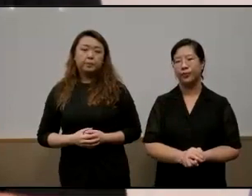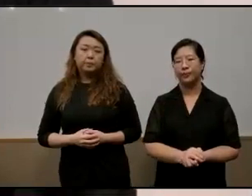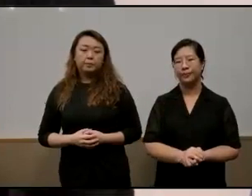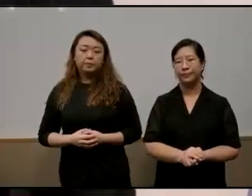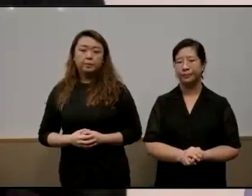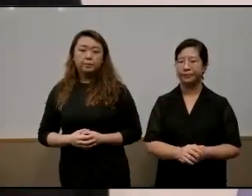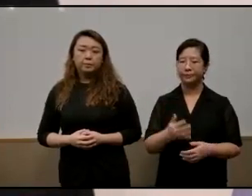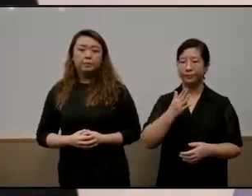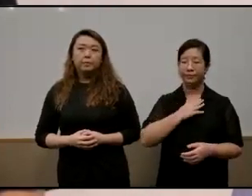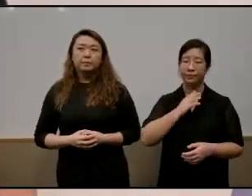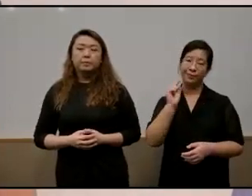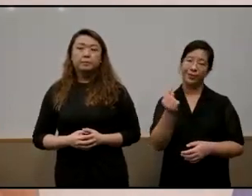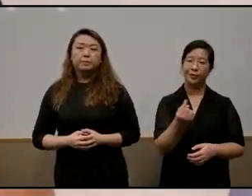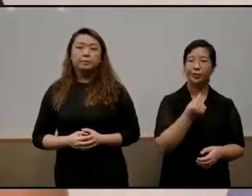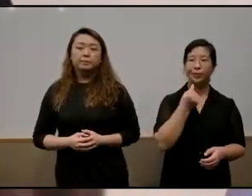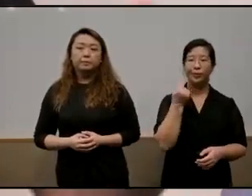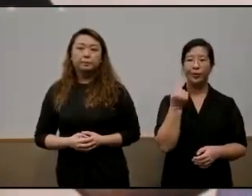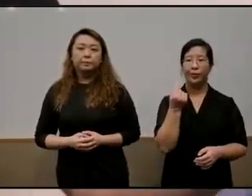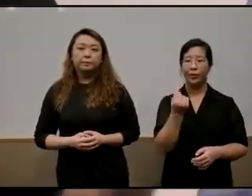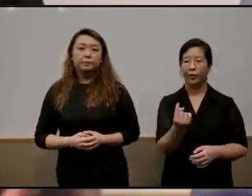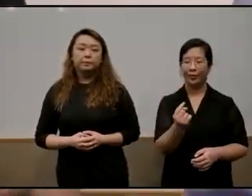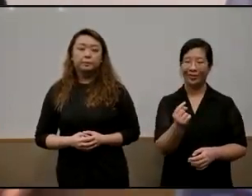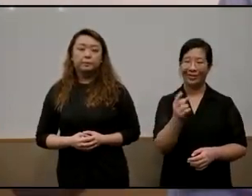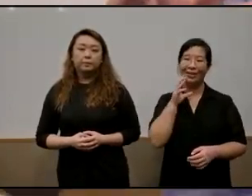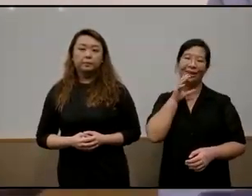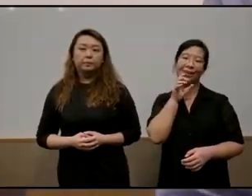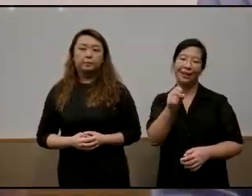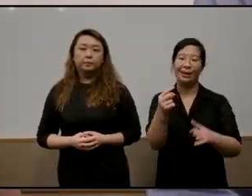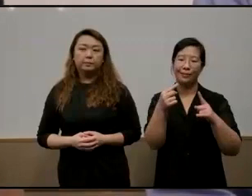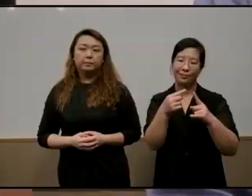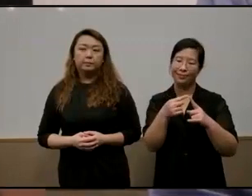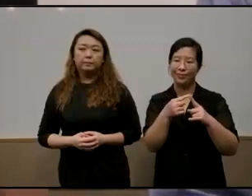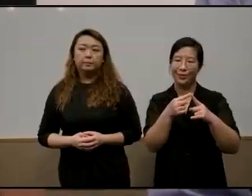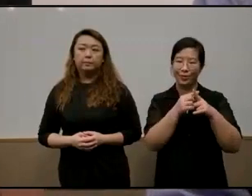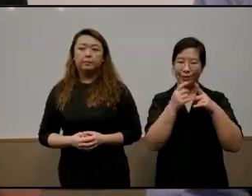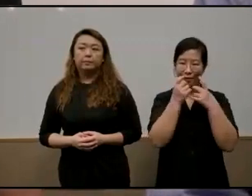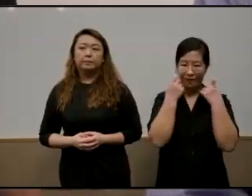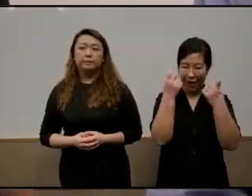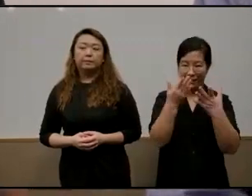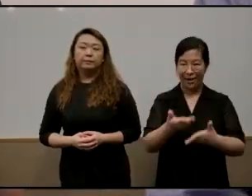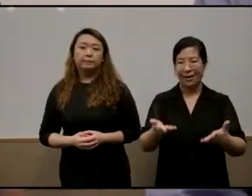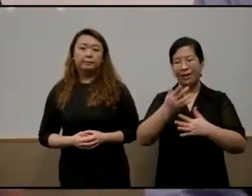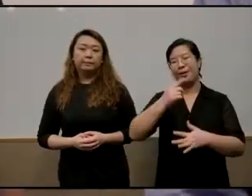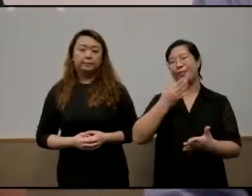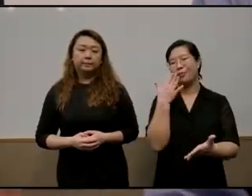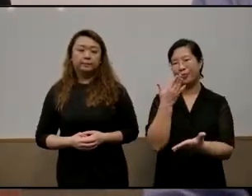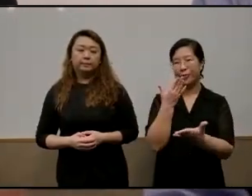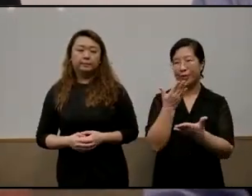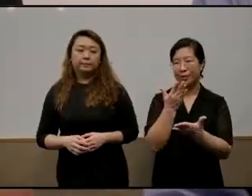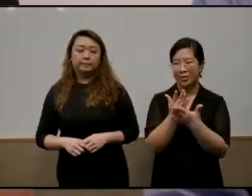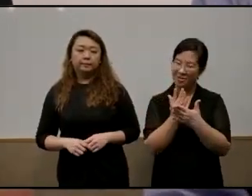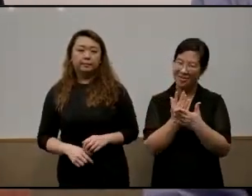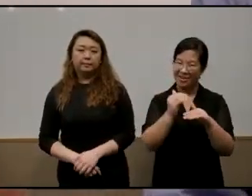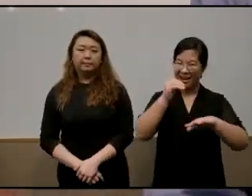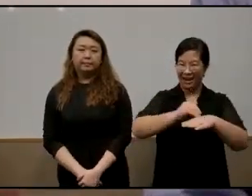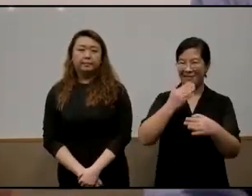my only claim to eminence here with all these colleagues is that i'm quite good at being a lousy student